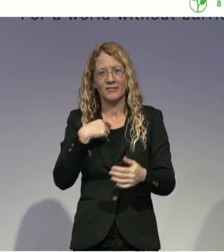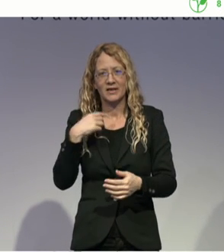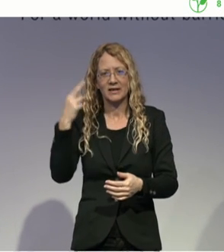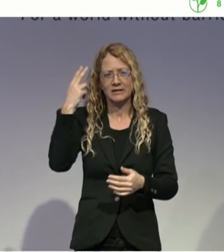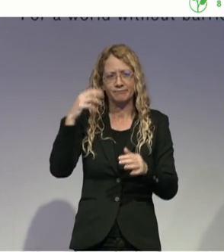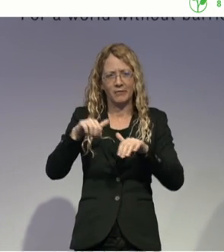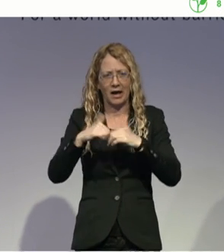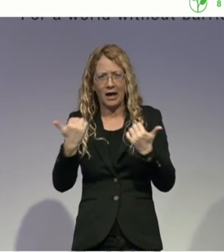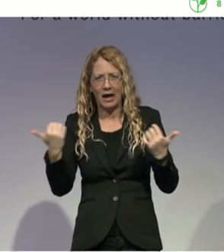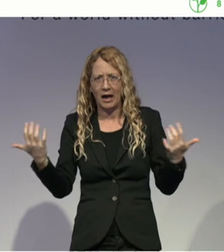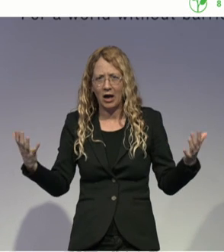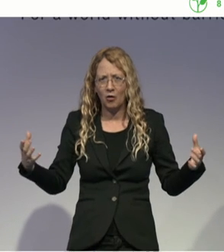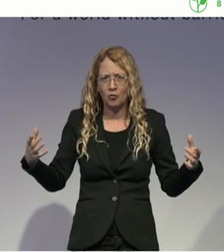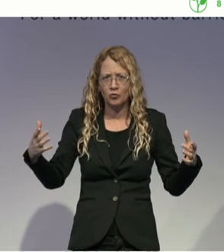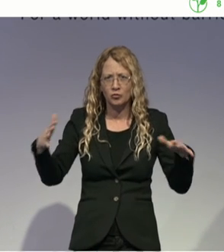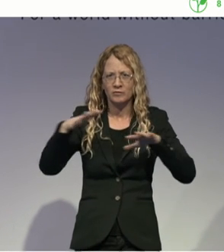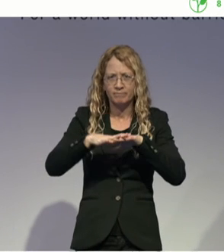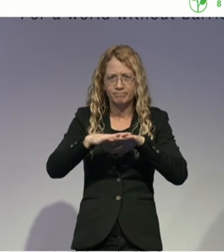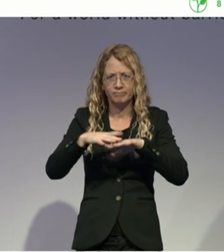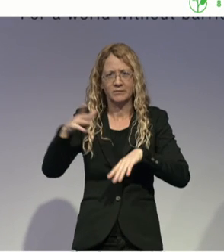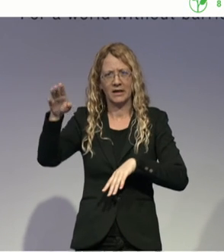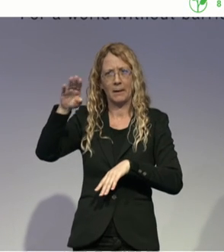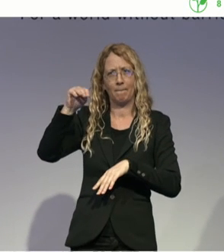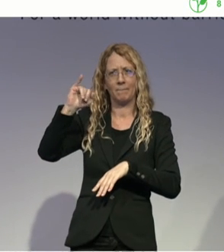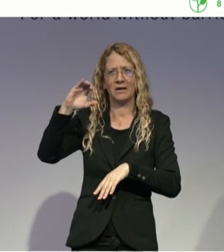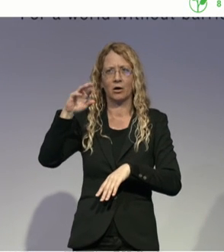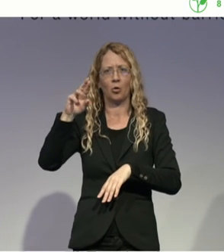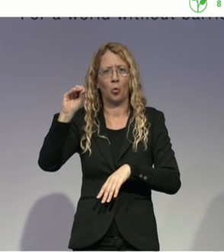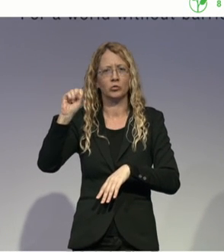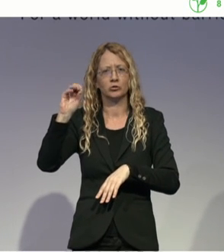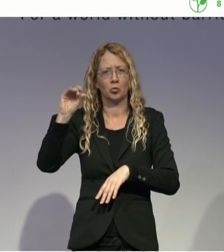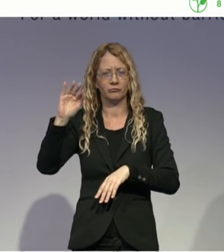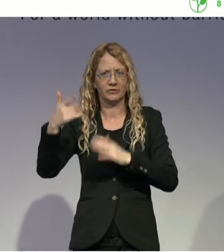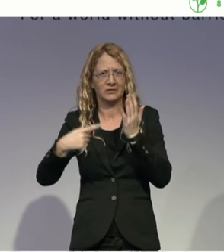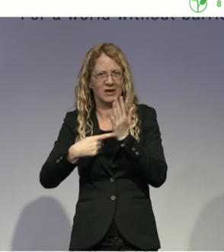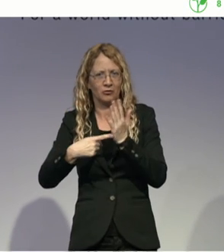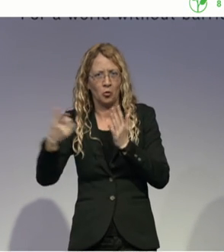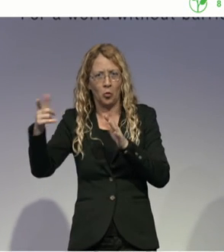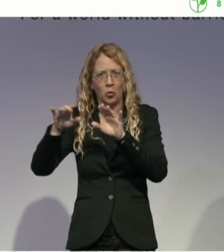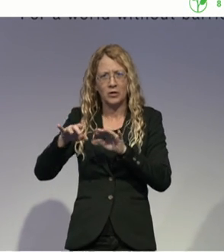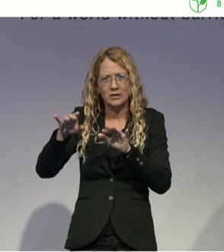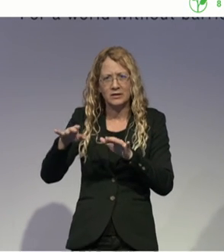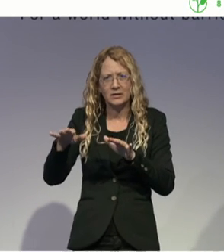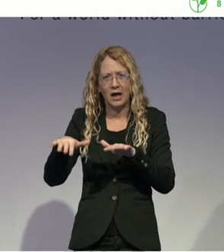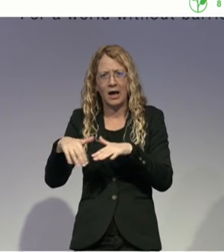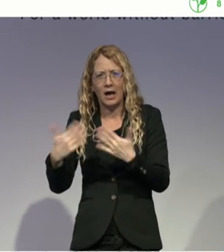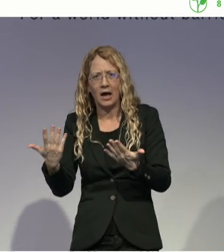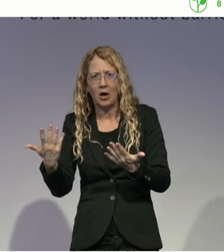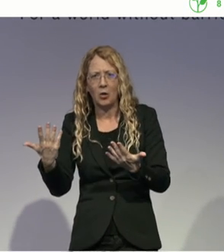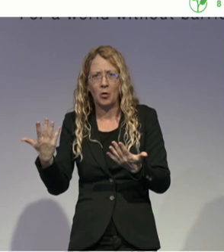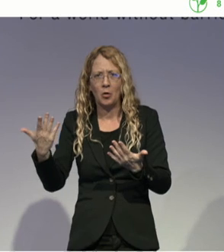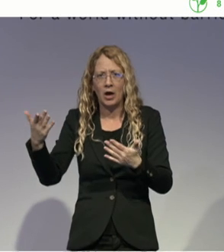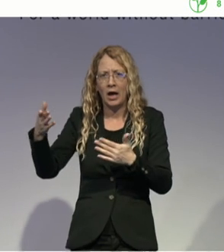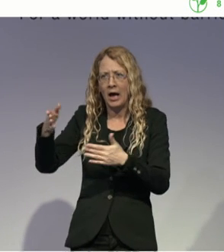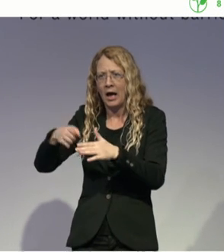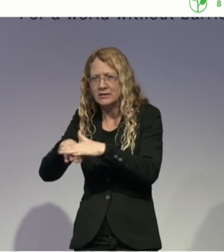technologies that you have heard this morning, starting from AI for accessibility up to the